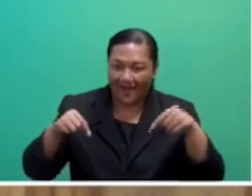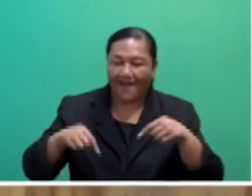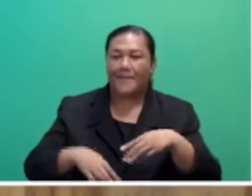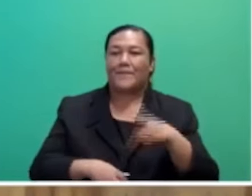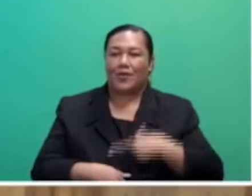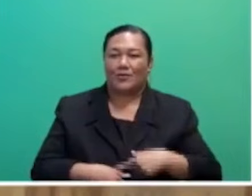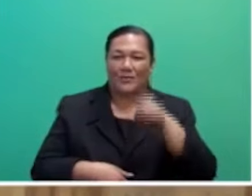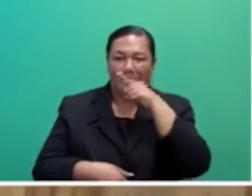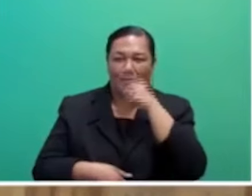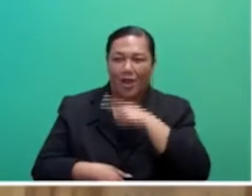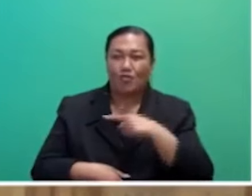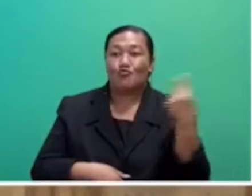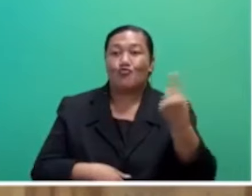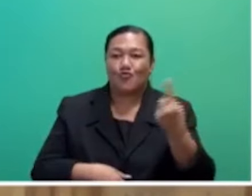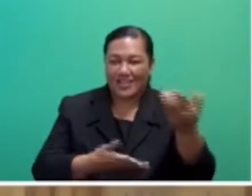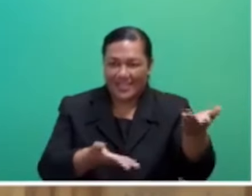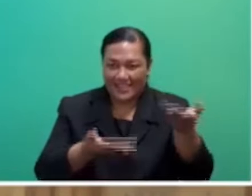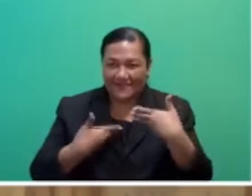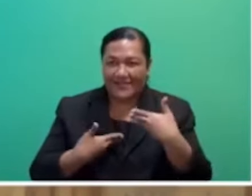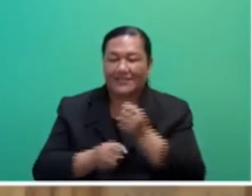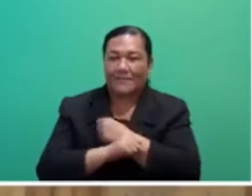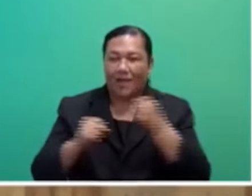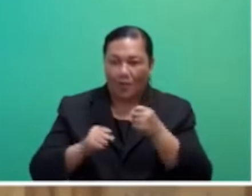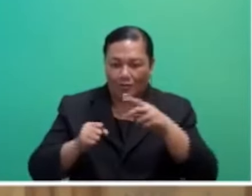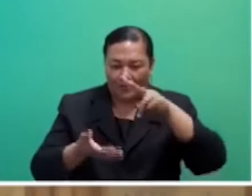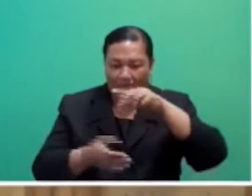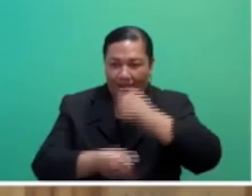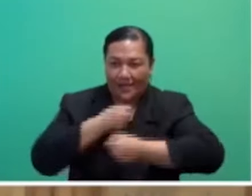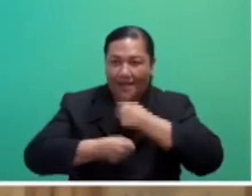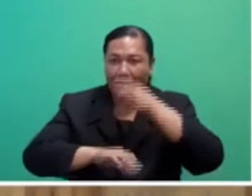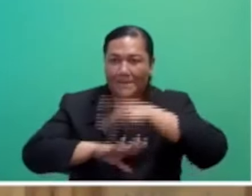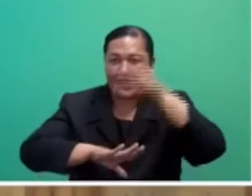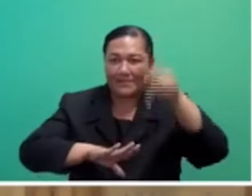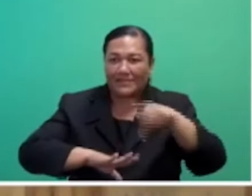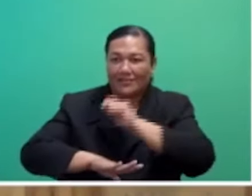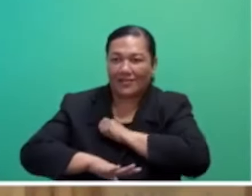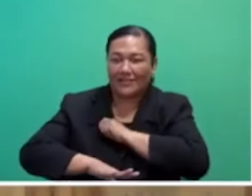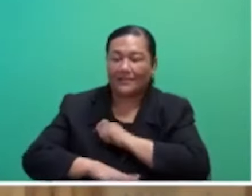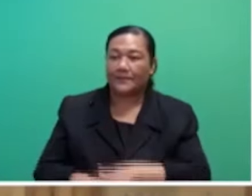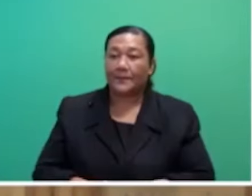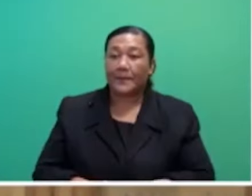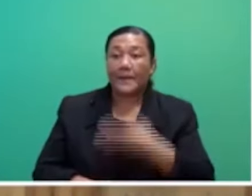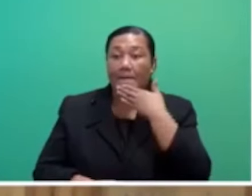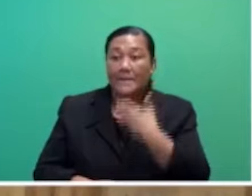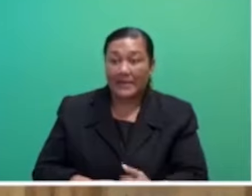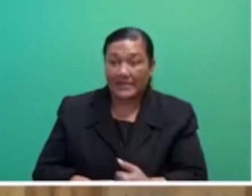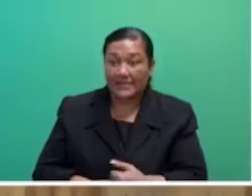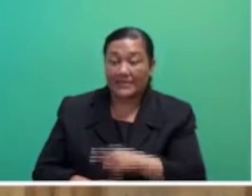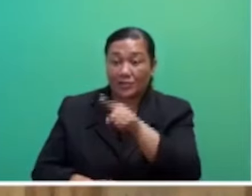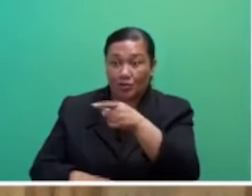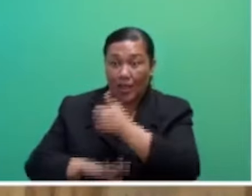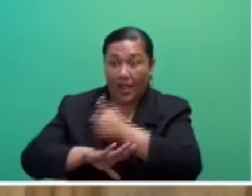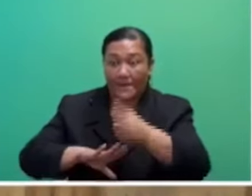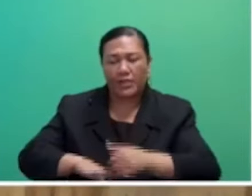parliament. to the coalition government. We need to stop the blame game and habitually